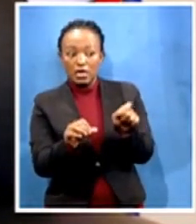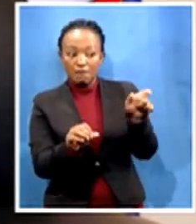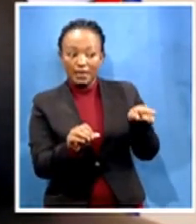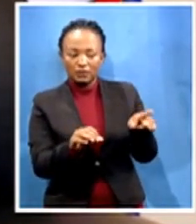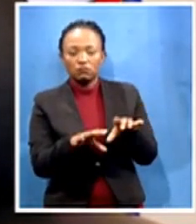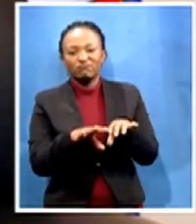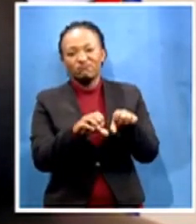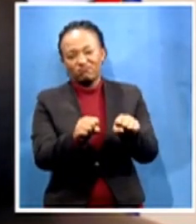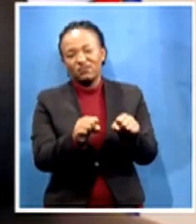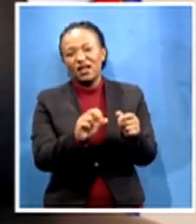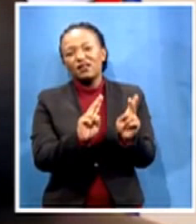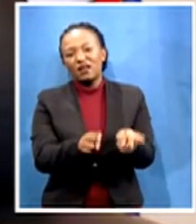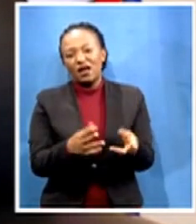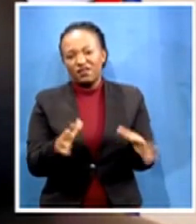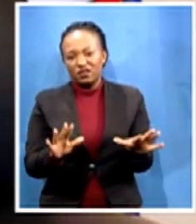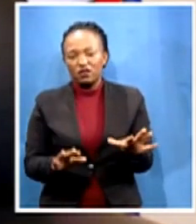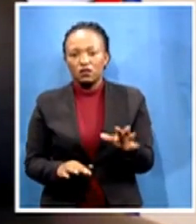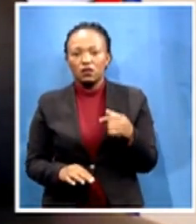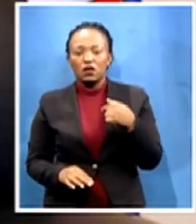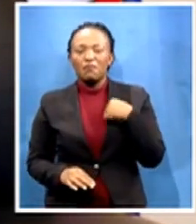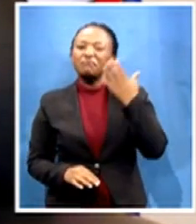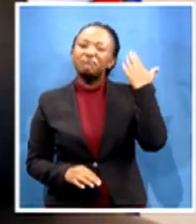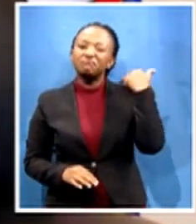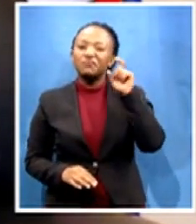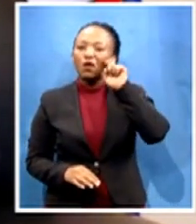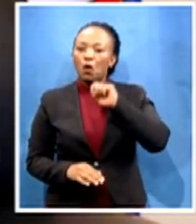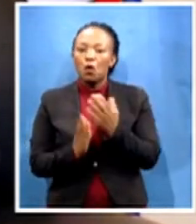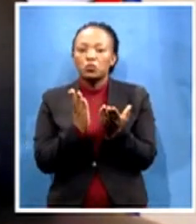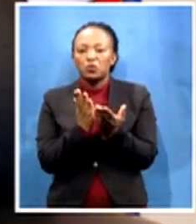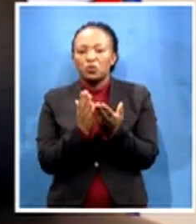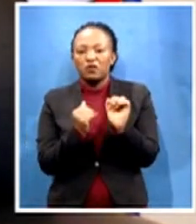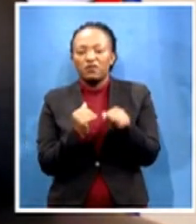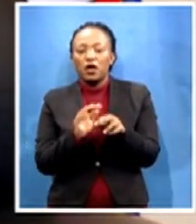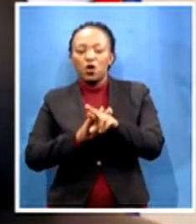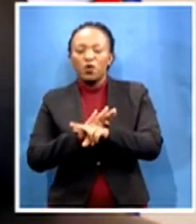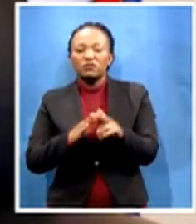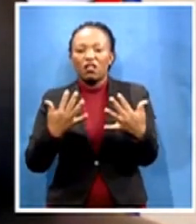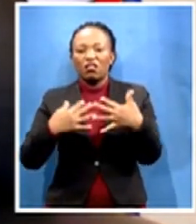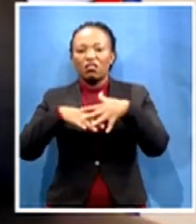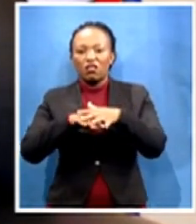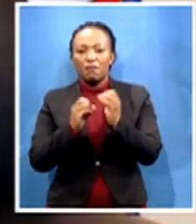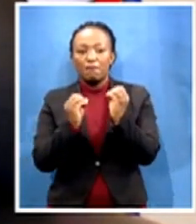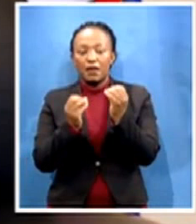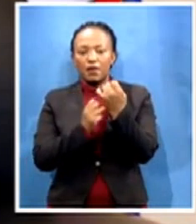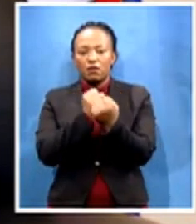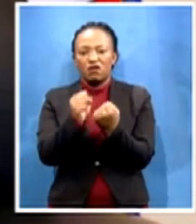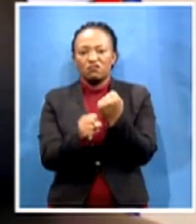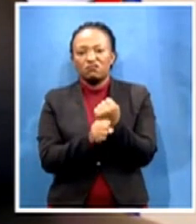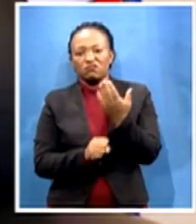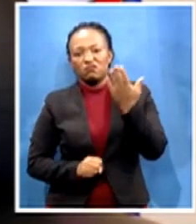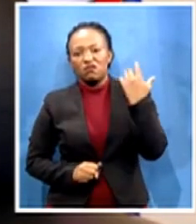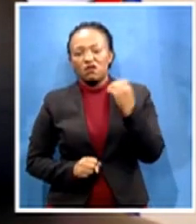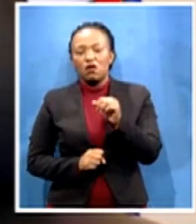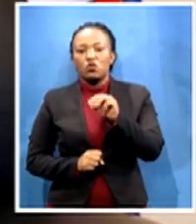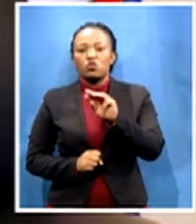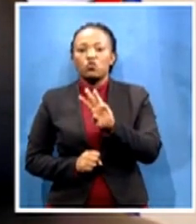started regional integration many years ago during the UBLS days. So that's